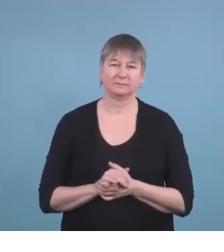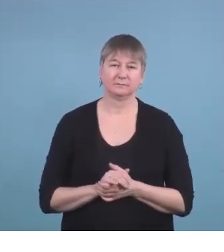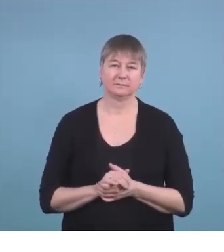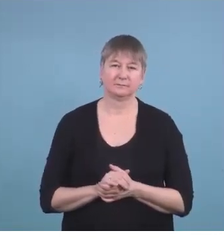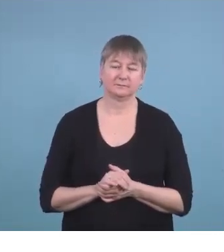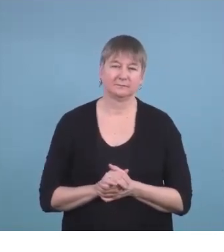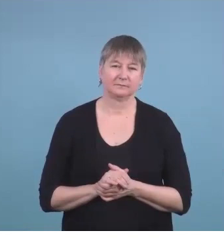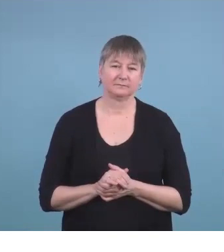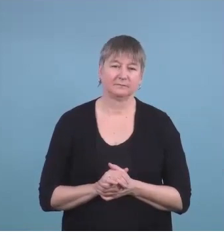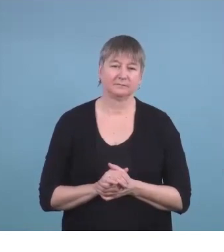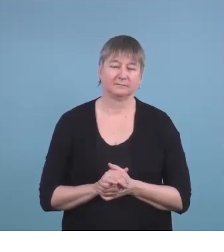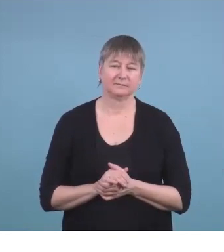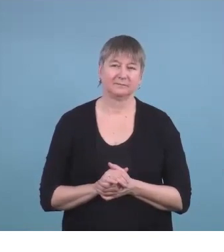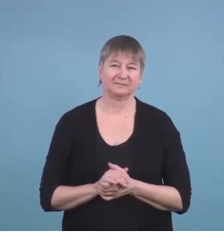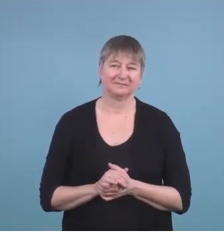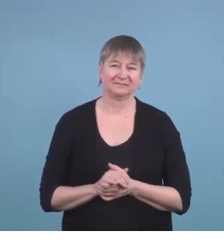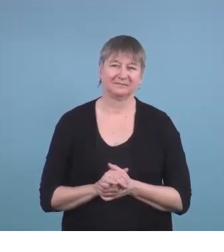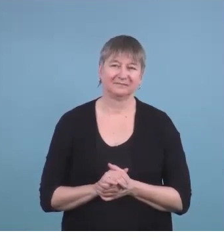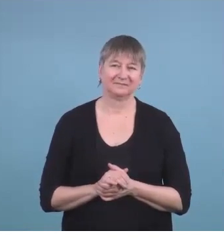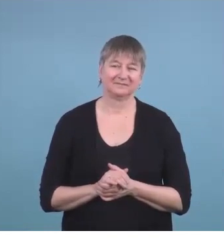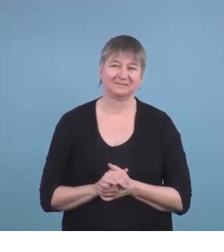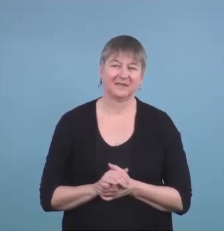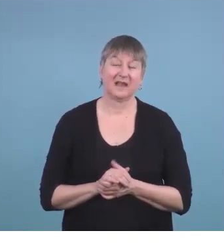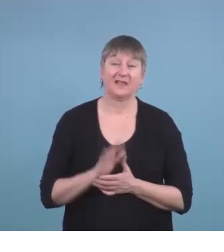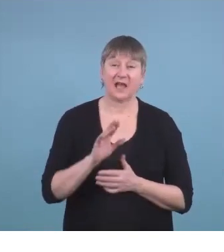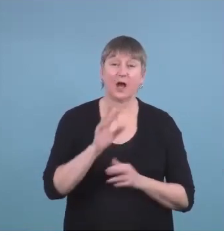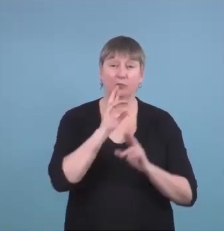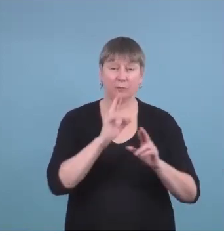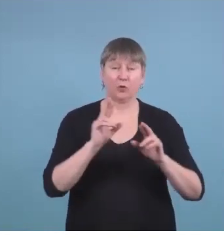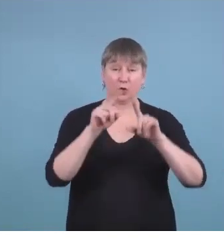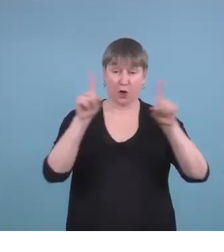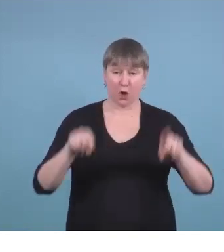it's really really skills based in our focus